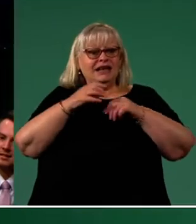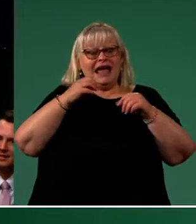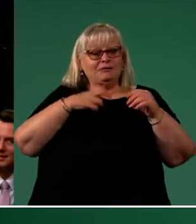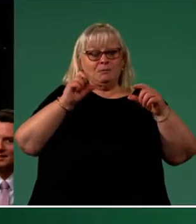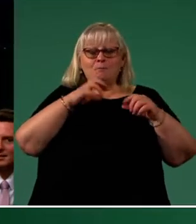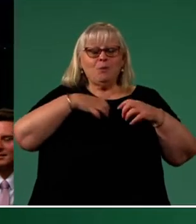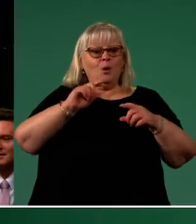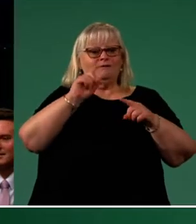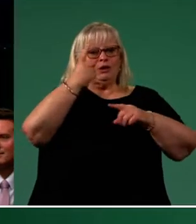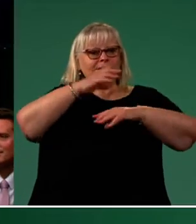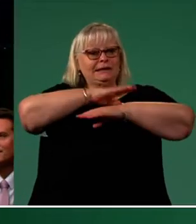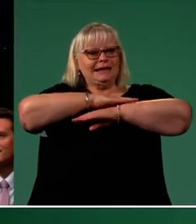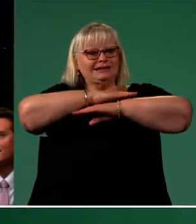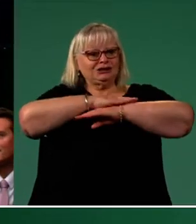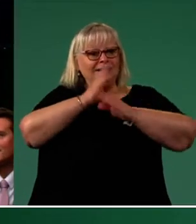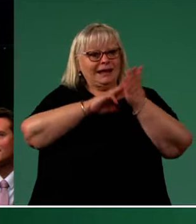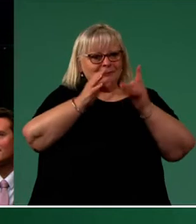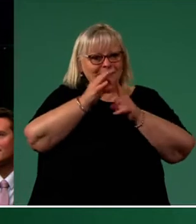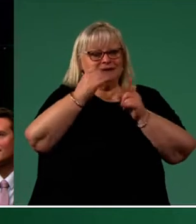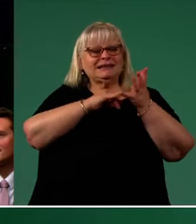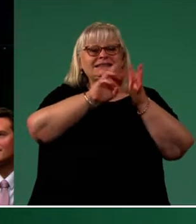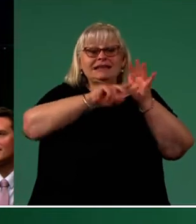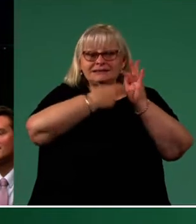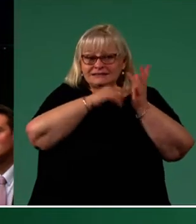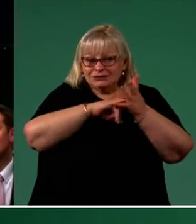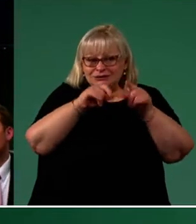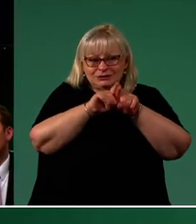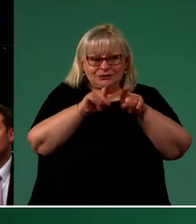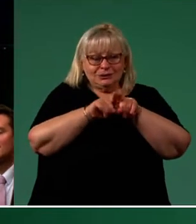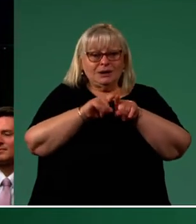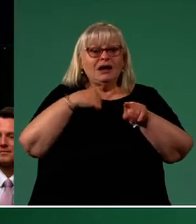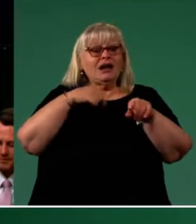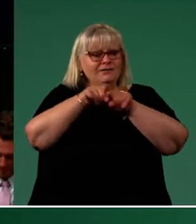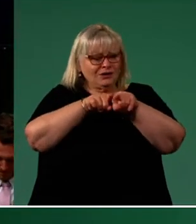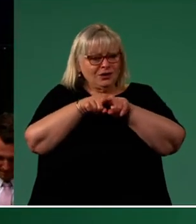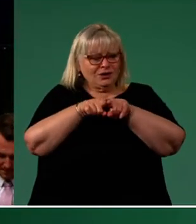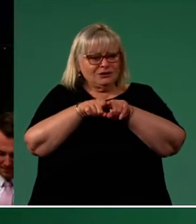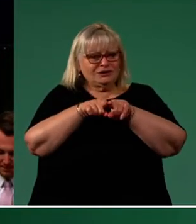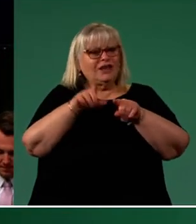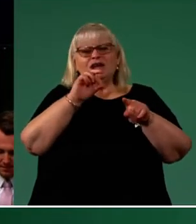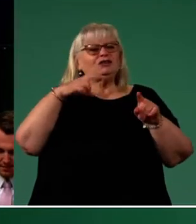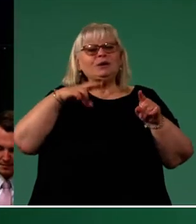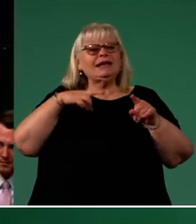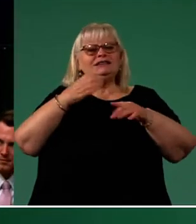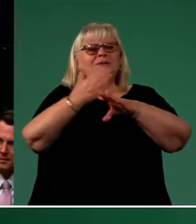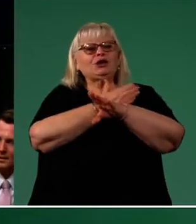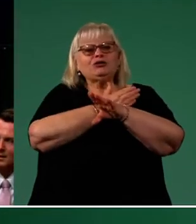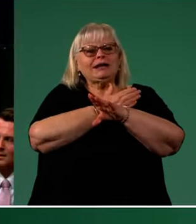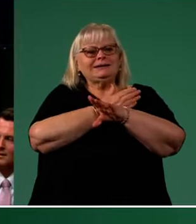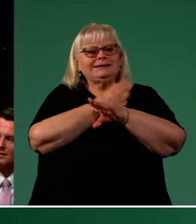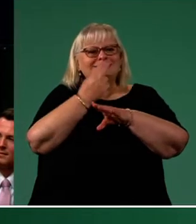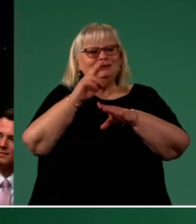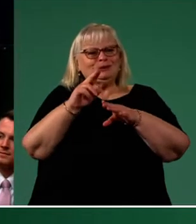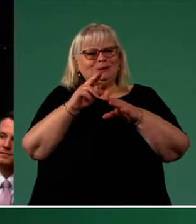nation MPs and senators. I've learned in my years in public life and in the Labor Party that you don't need to be a green to care for the environment